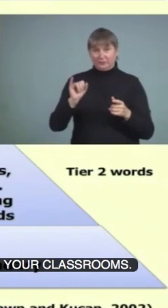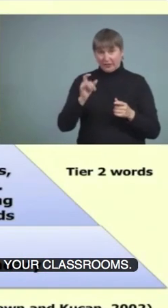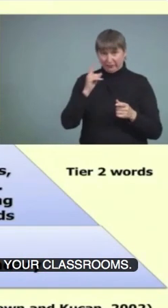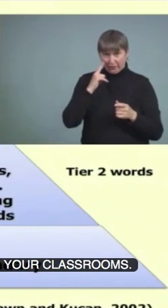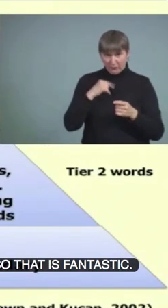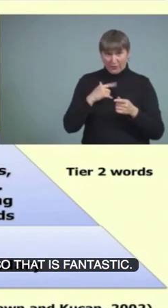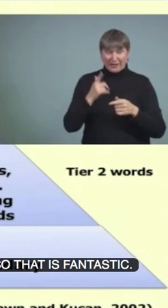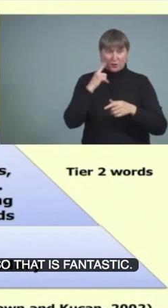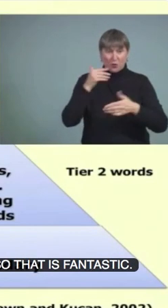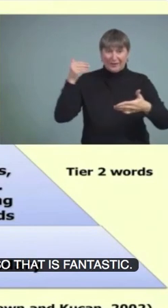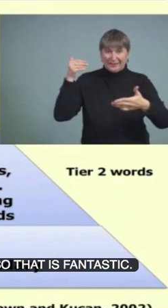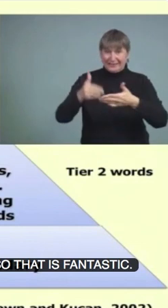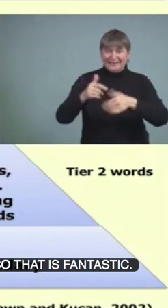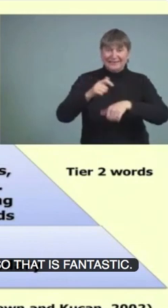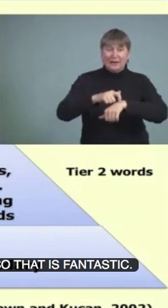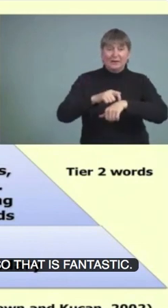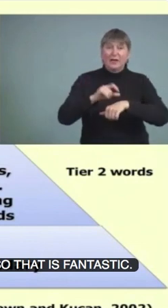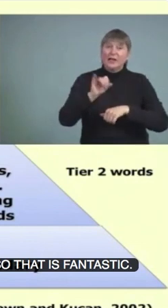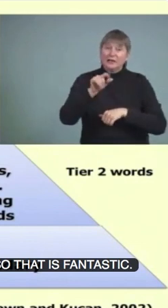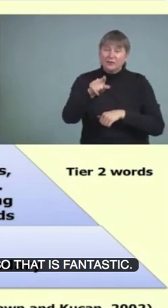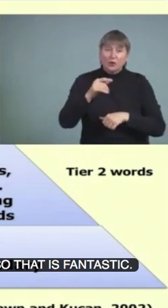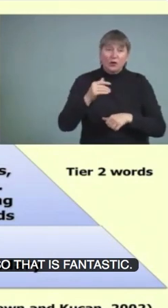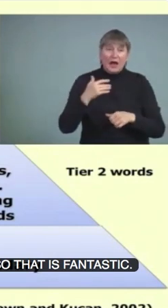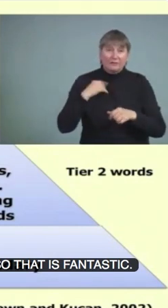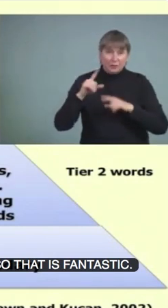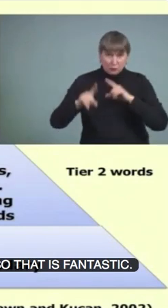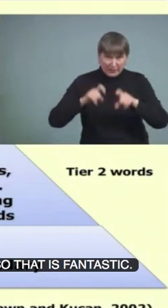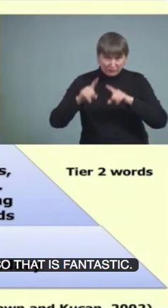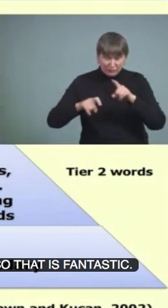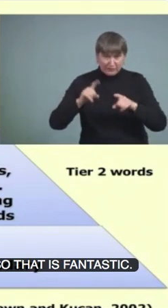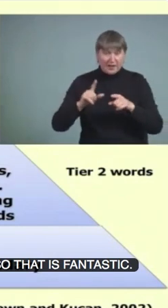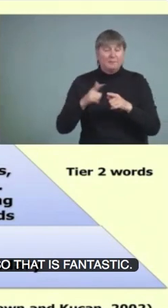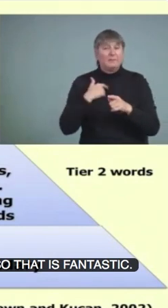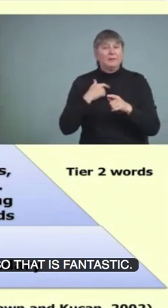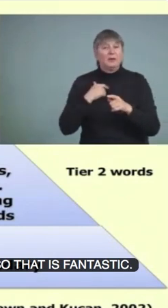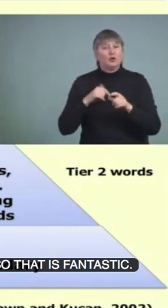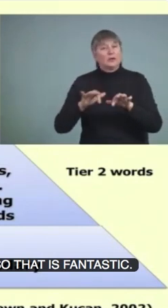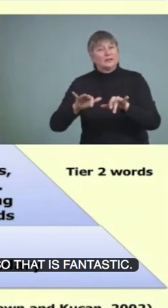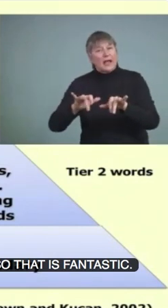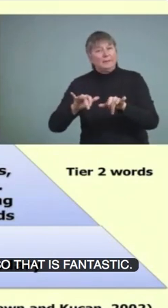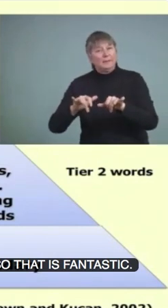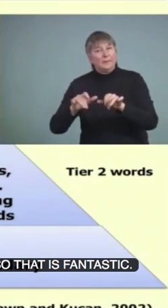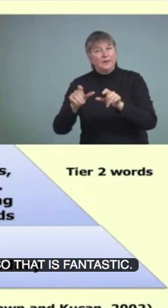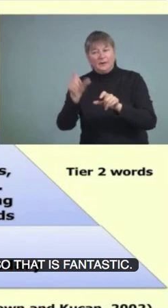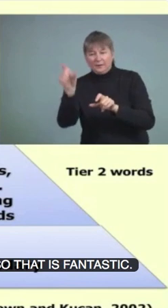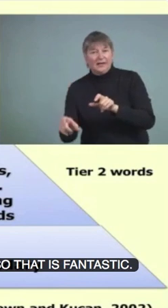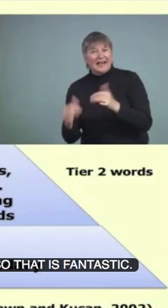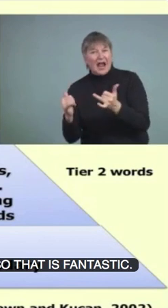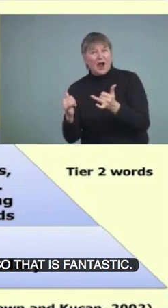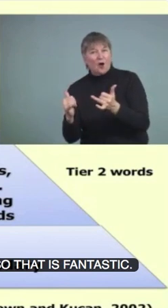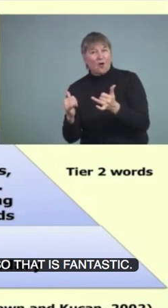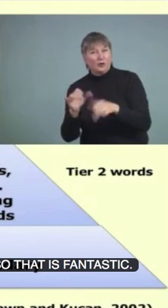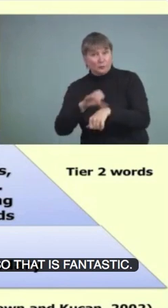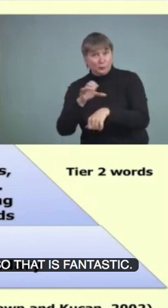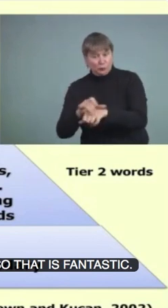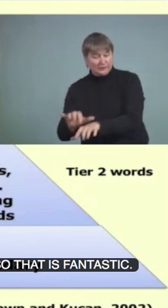we're running out of time here, but if you have questions, maybe you could type those in now and we